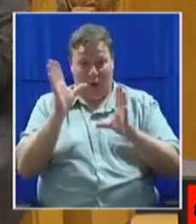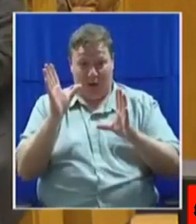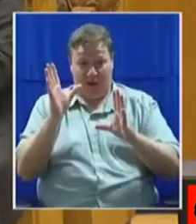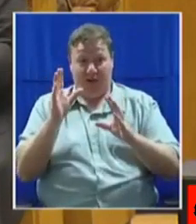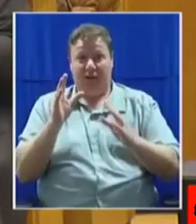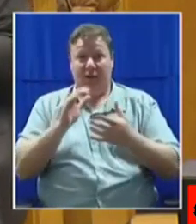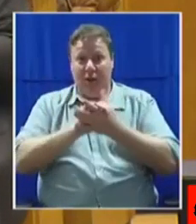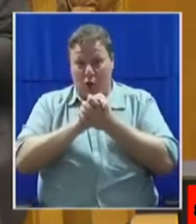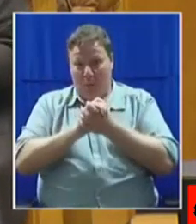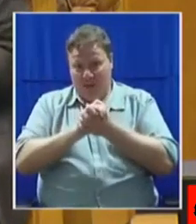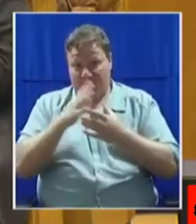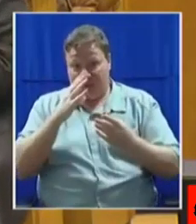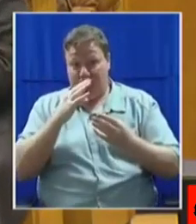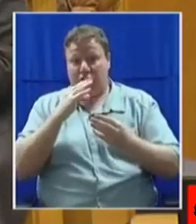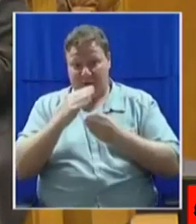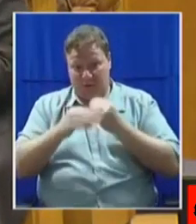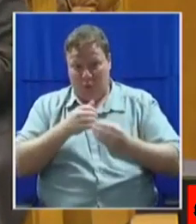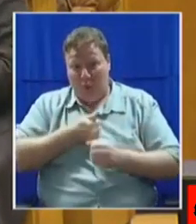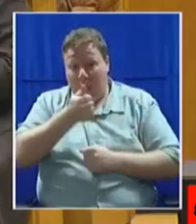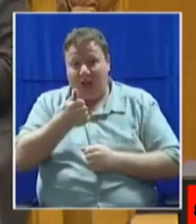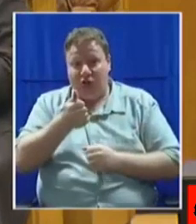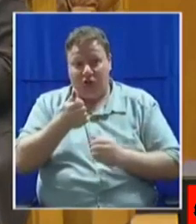committed to get back to this house. Yes, he will. when.